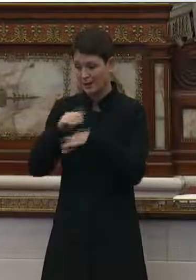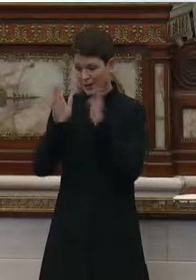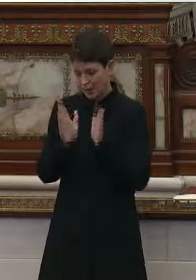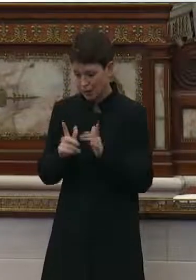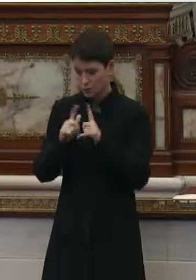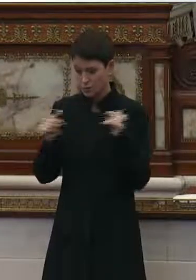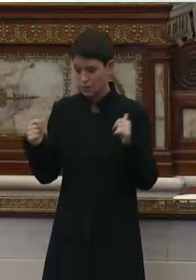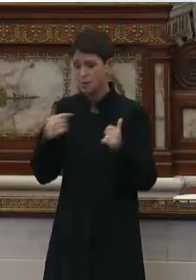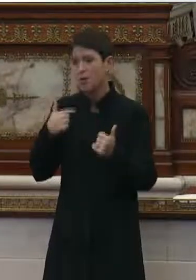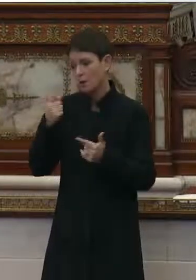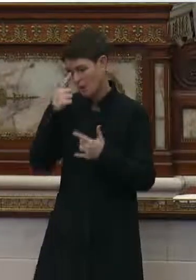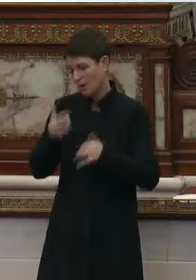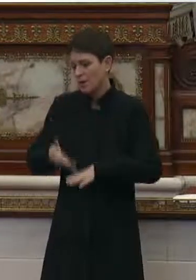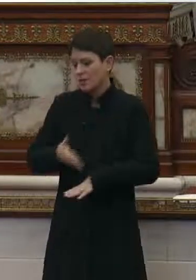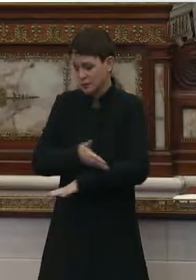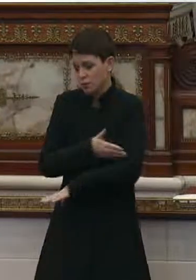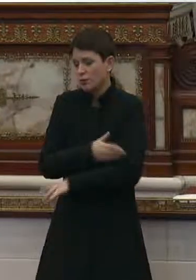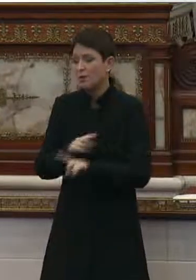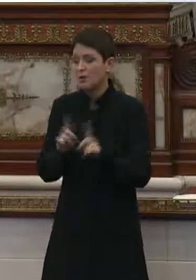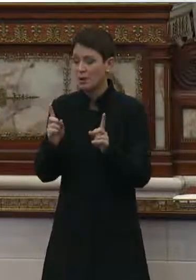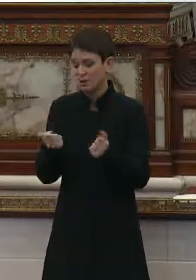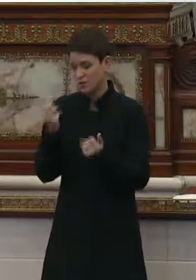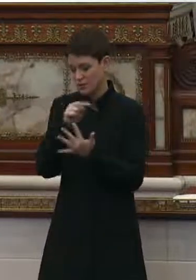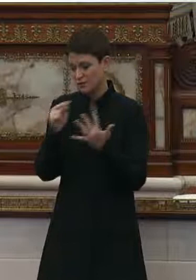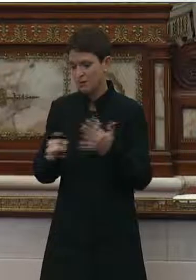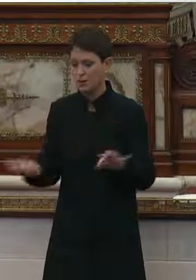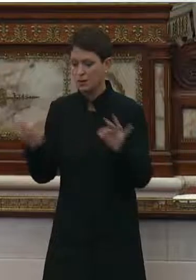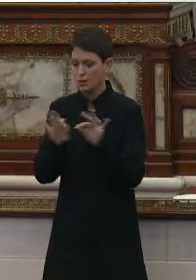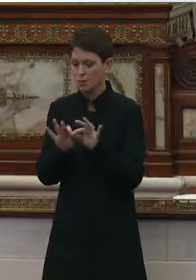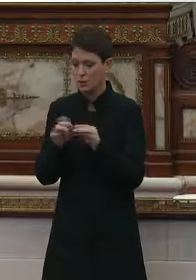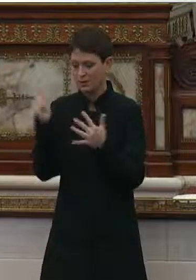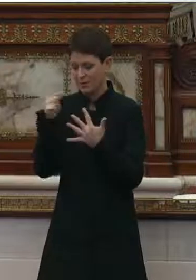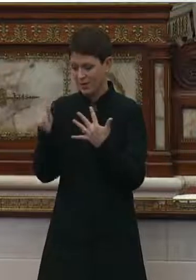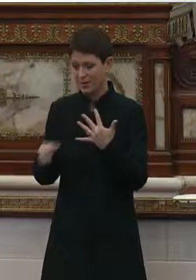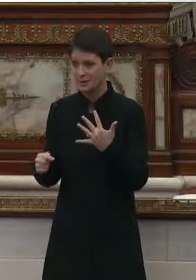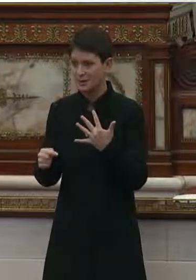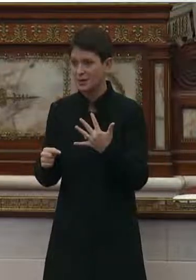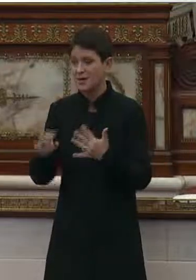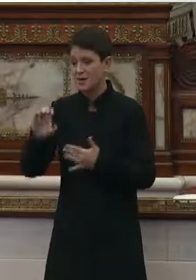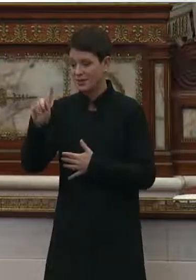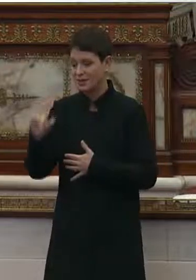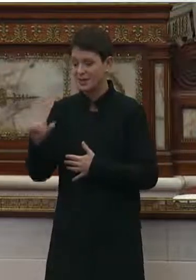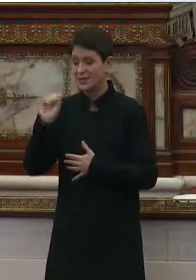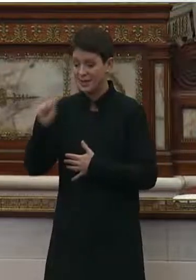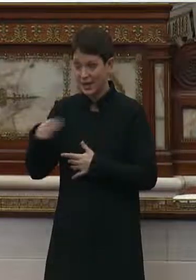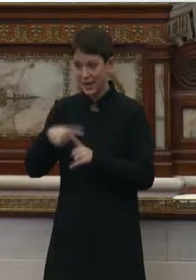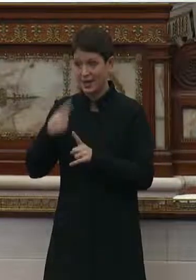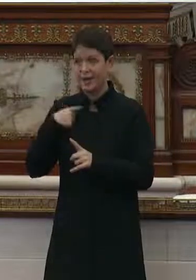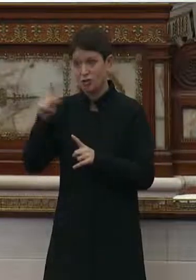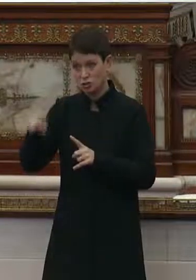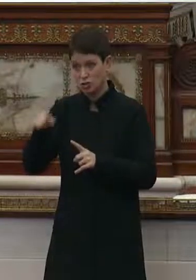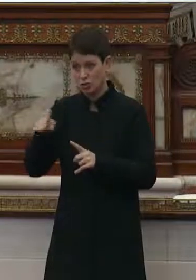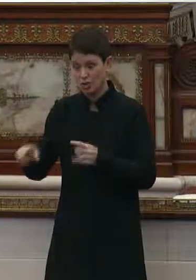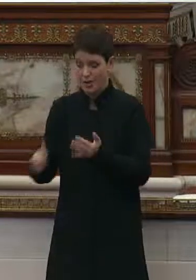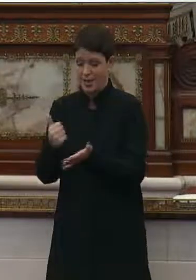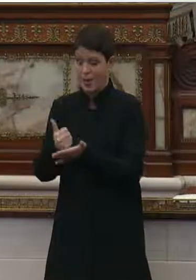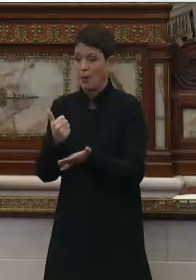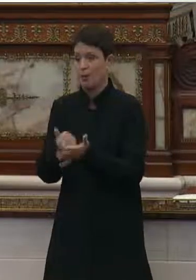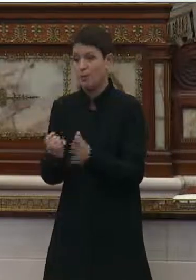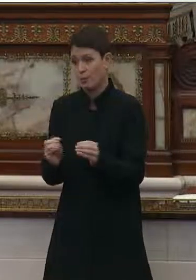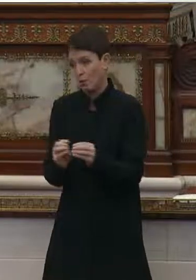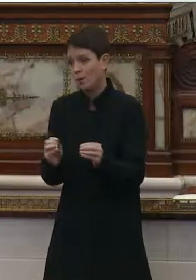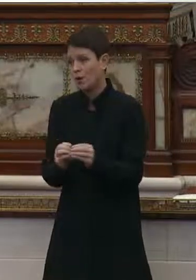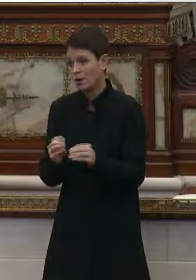I think there are a couple of key matters where the city can and should step in to help further